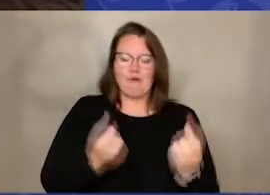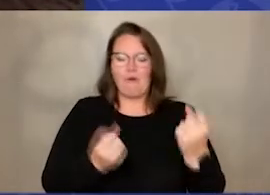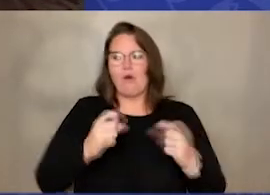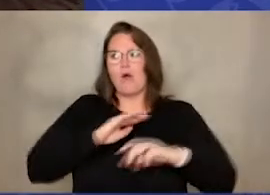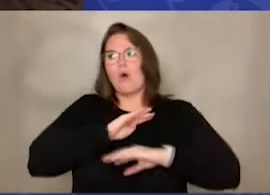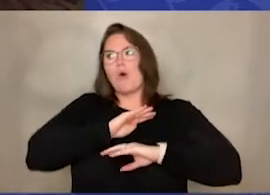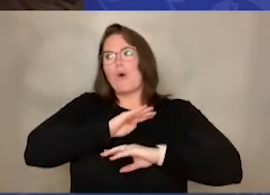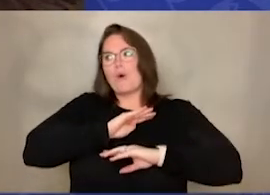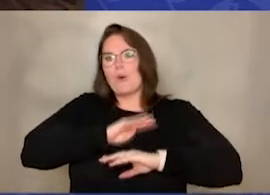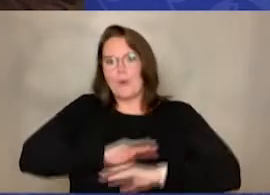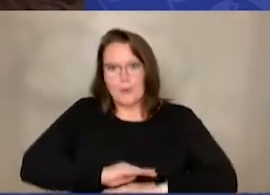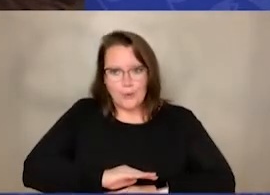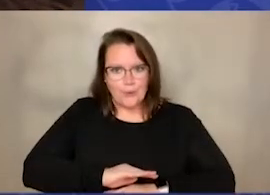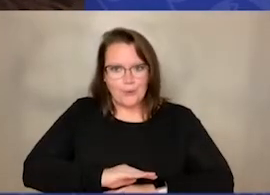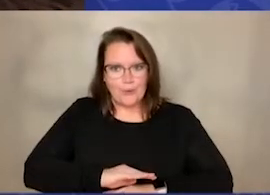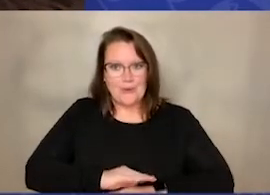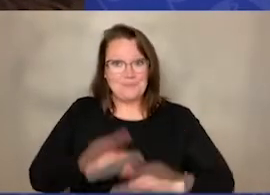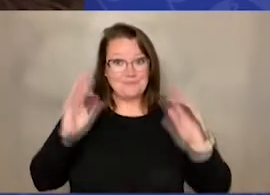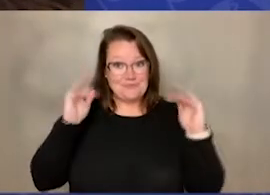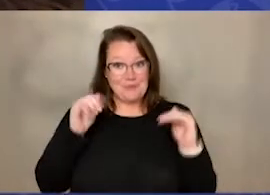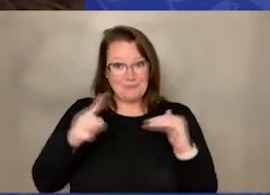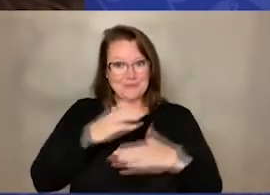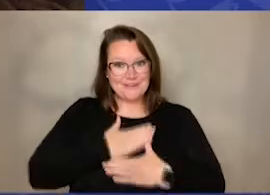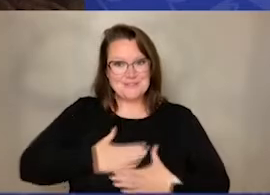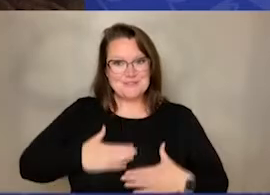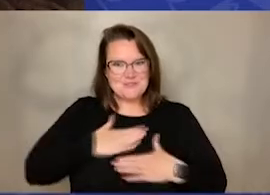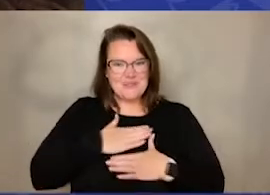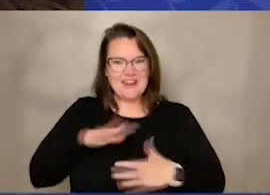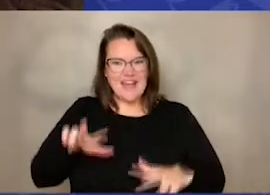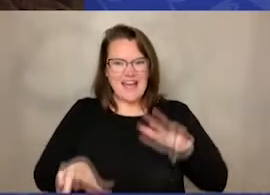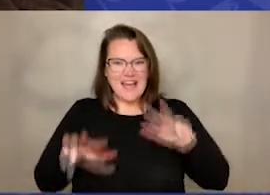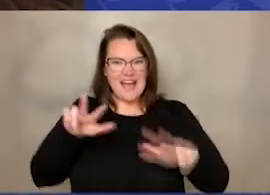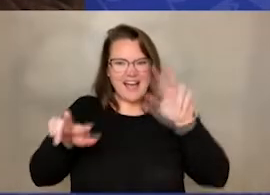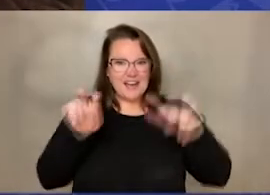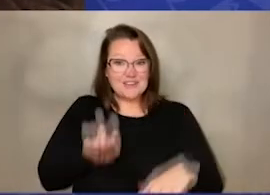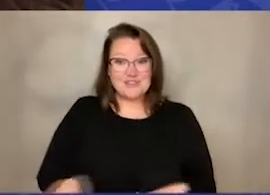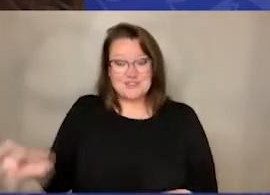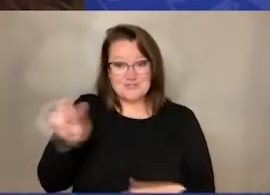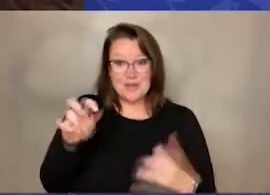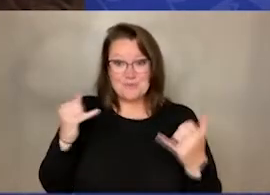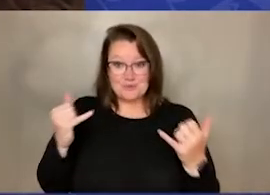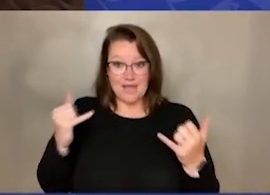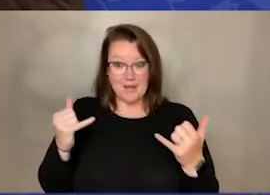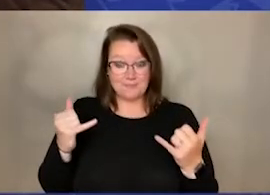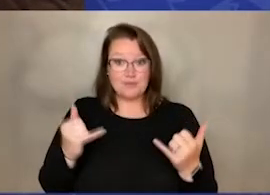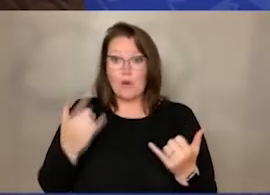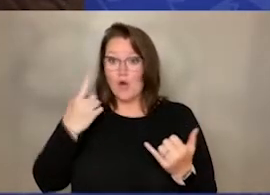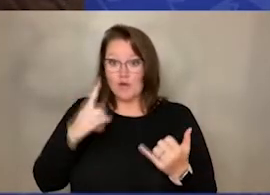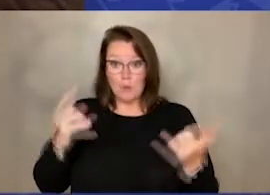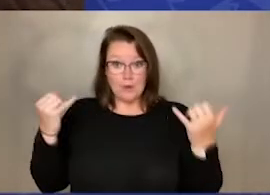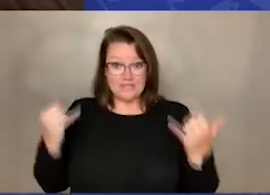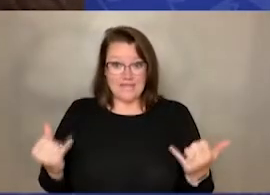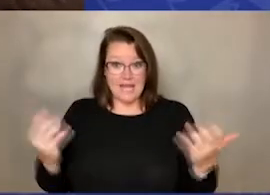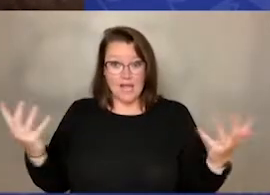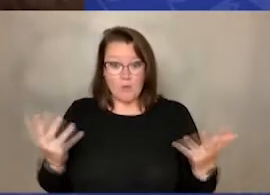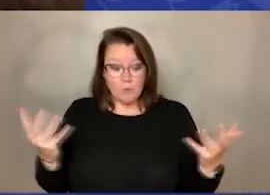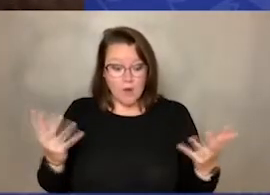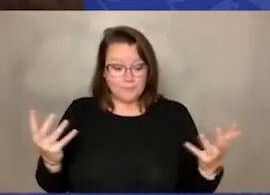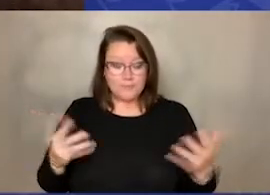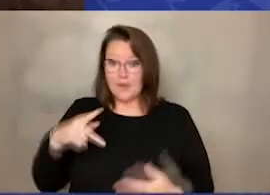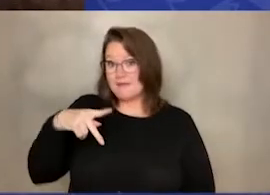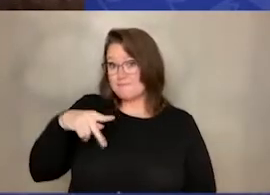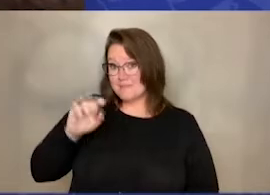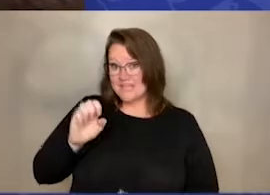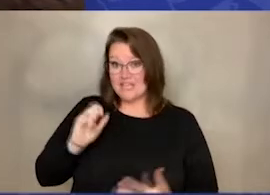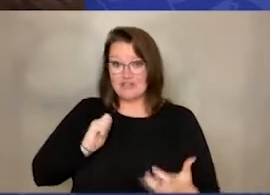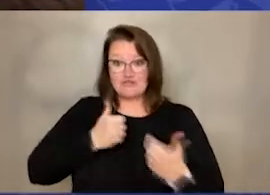Everybody, I hope you enjoyed our little hiking trip. So let's go. For today, it's a PE challenge.